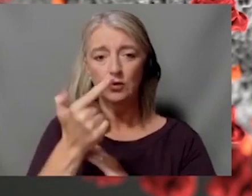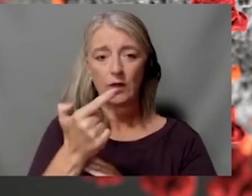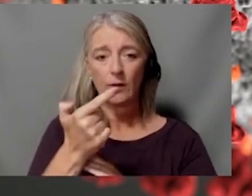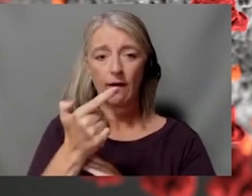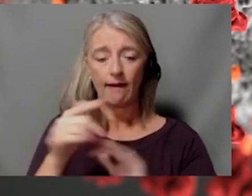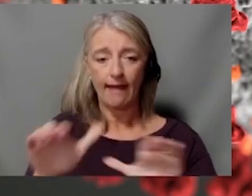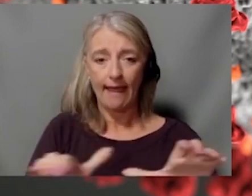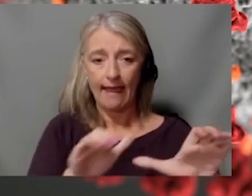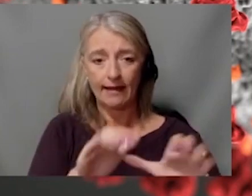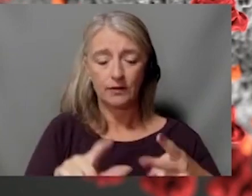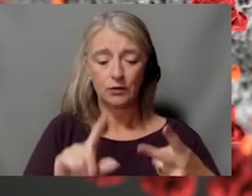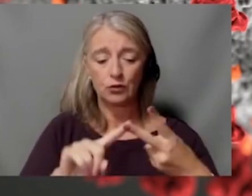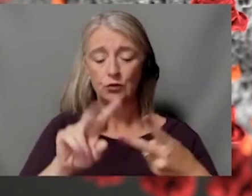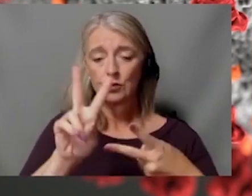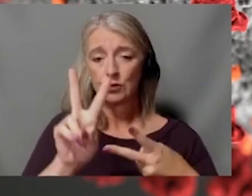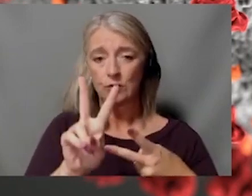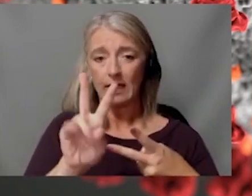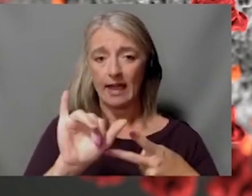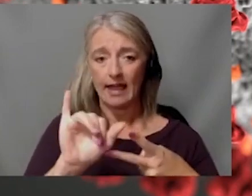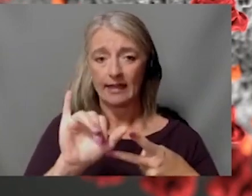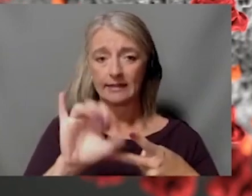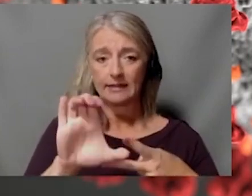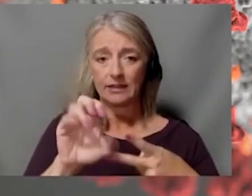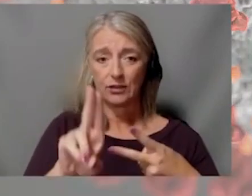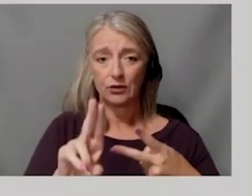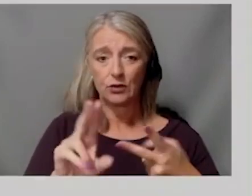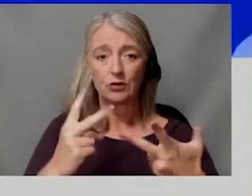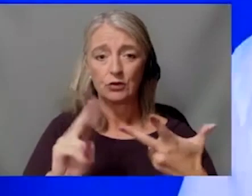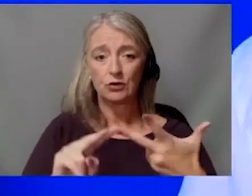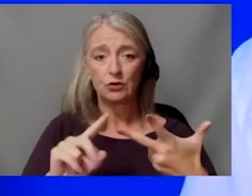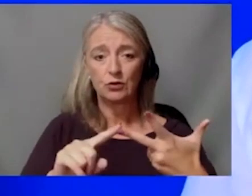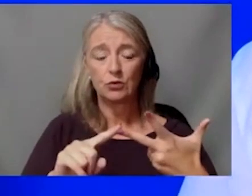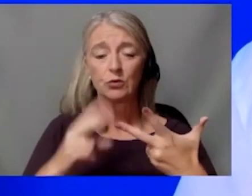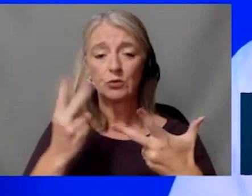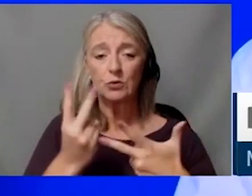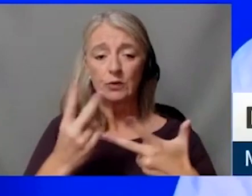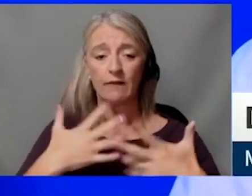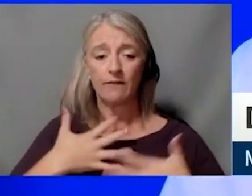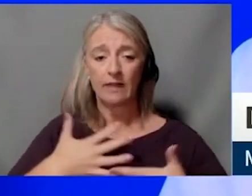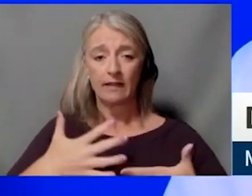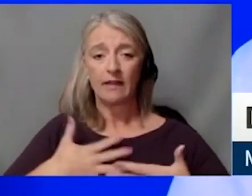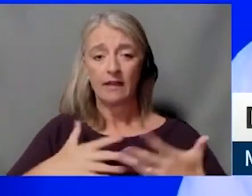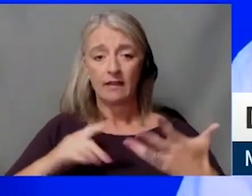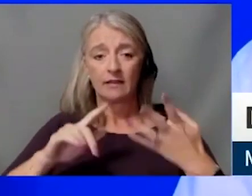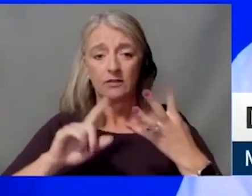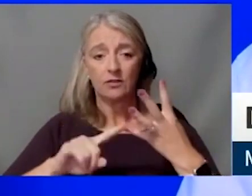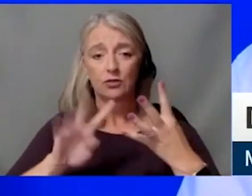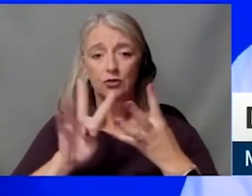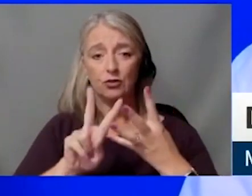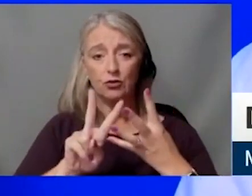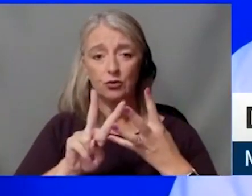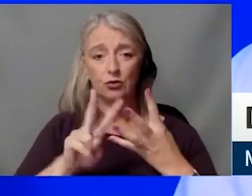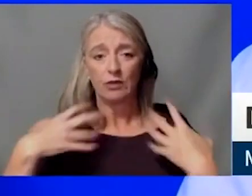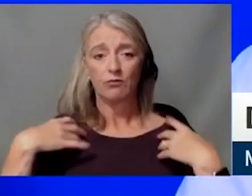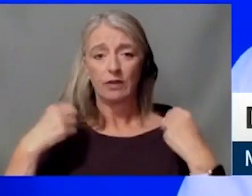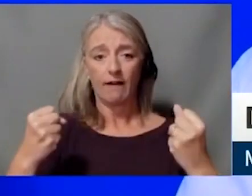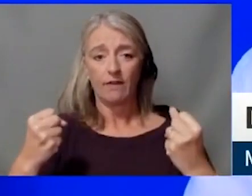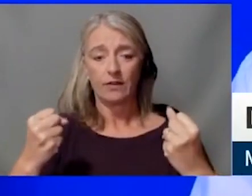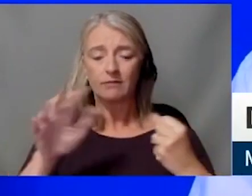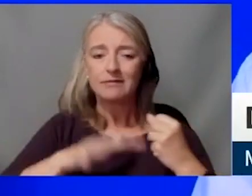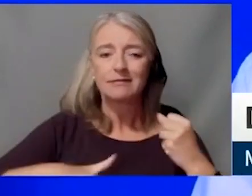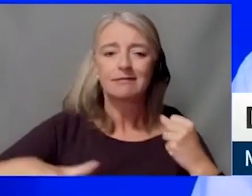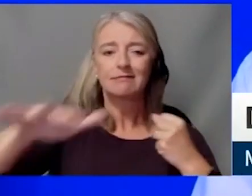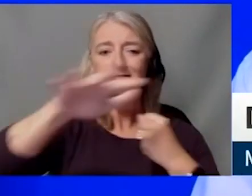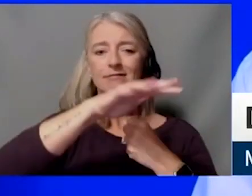two on the ventilator and eight in that recovery period. So what we have seen across the nation is certainly cases are really